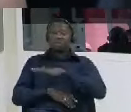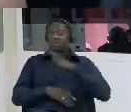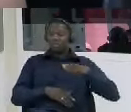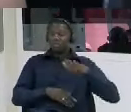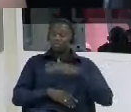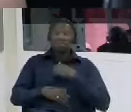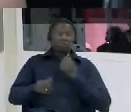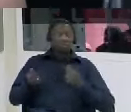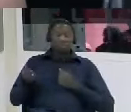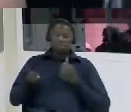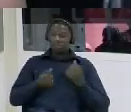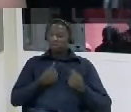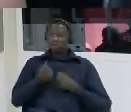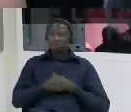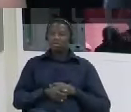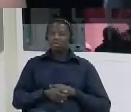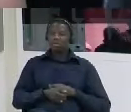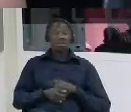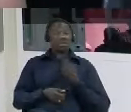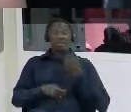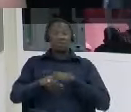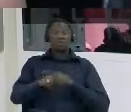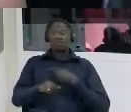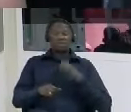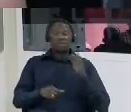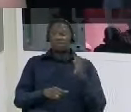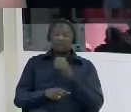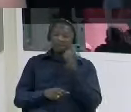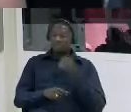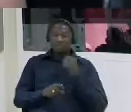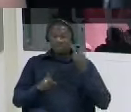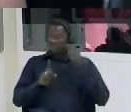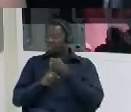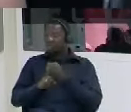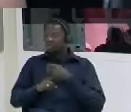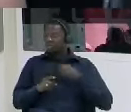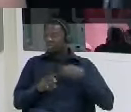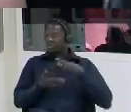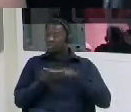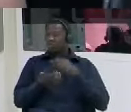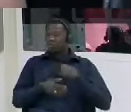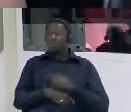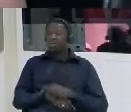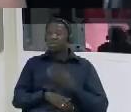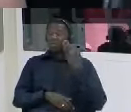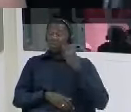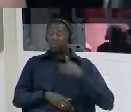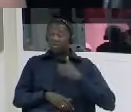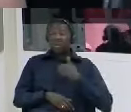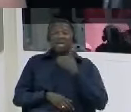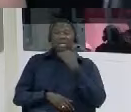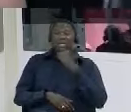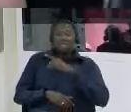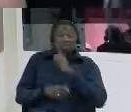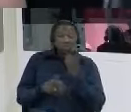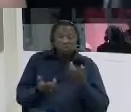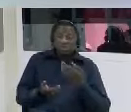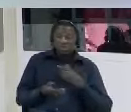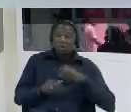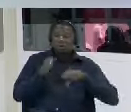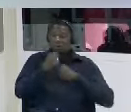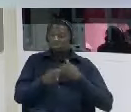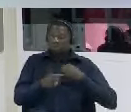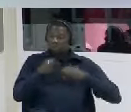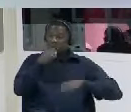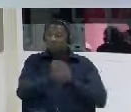so it was definitely a terrible things on me whenever i ask anybody about my wife's condition they will say we don't